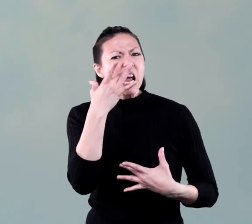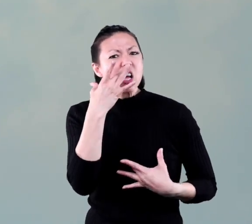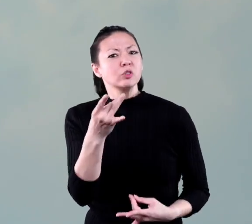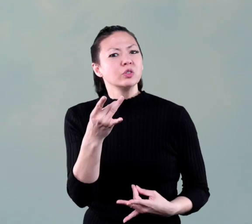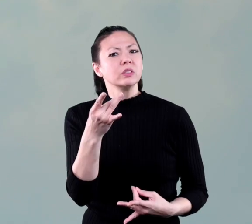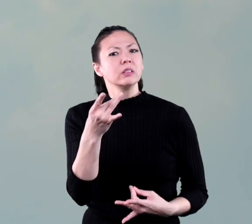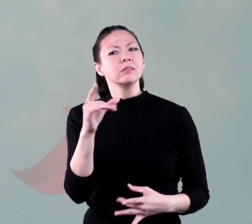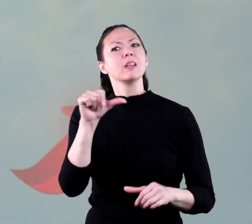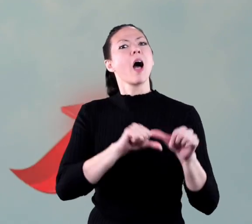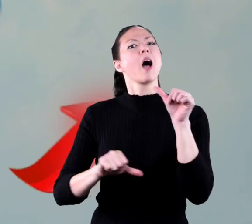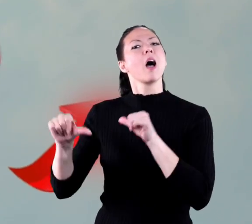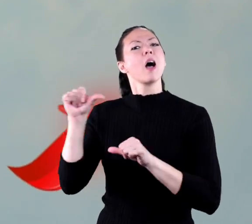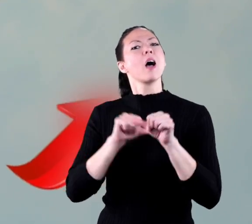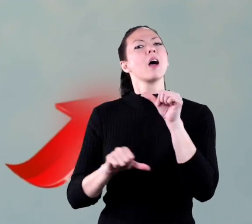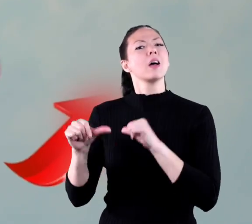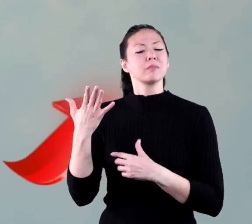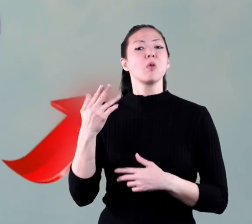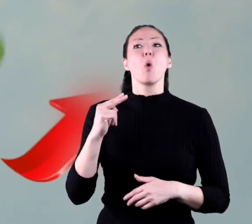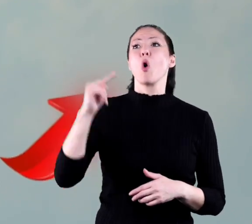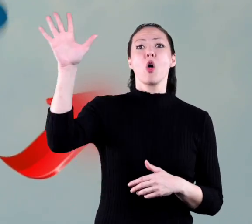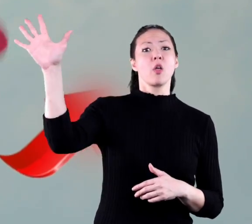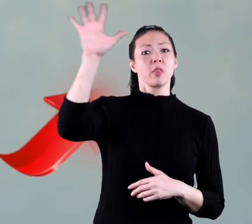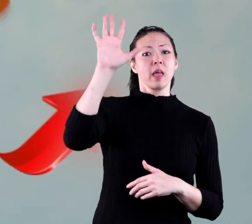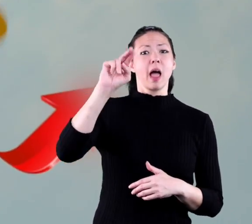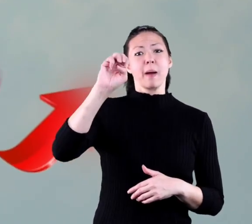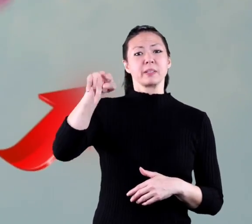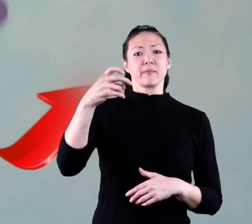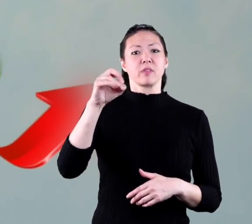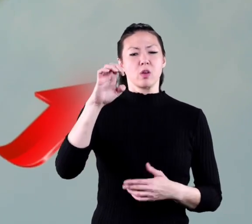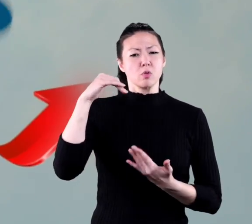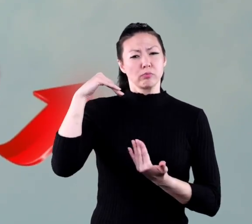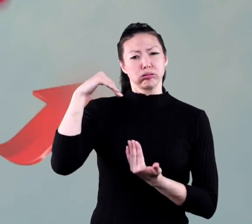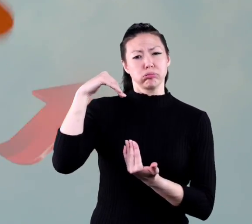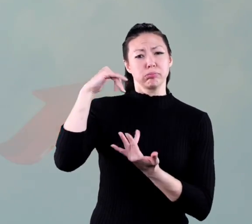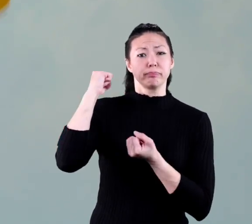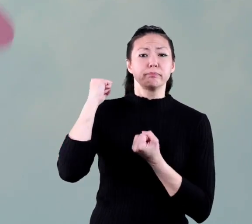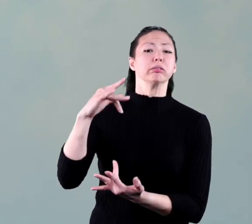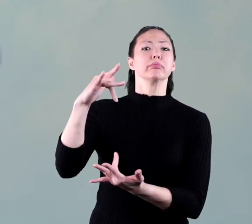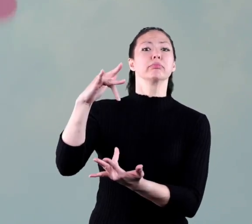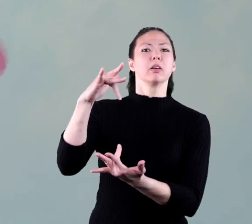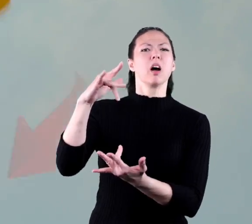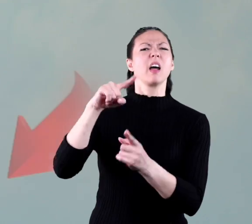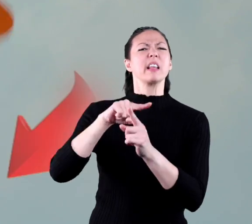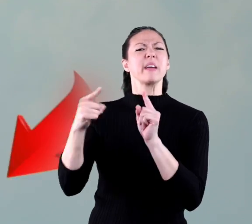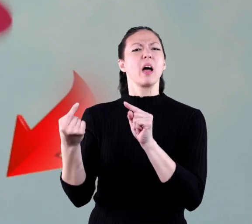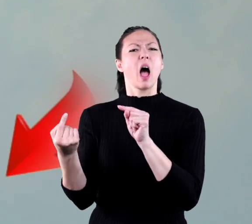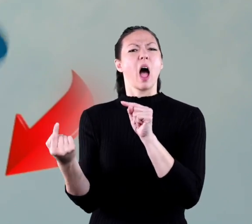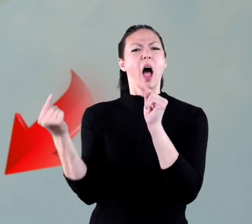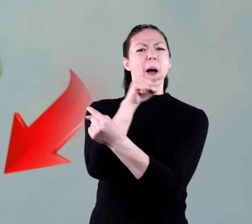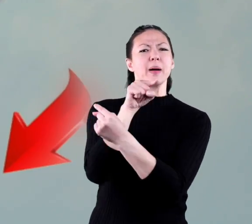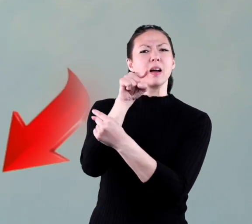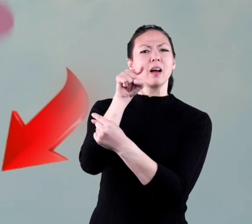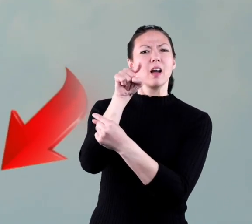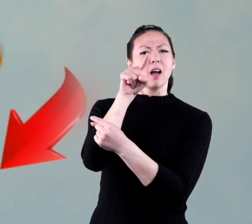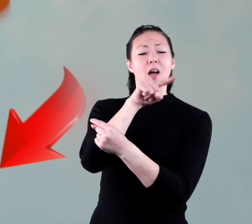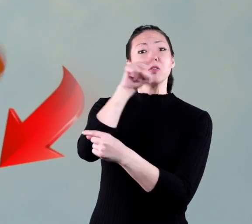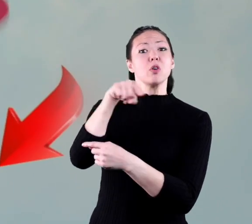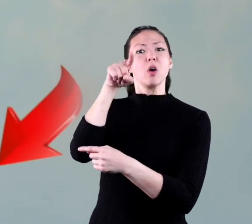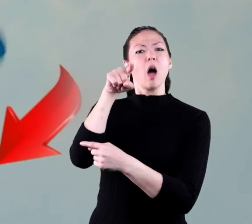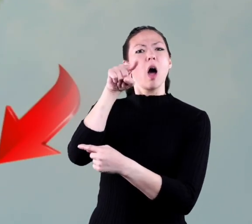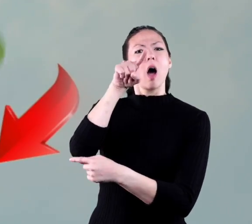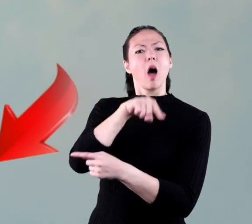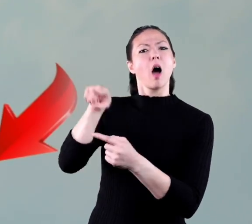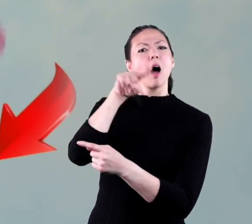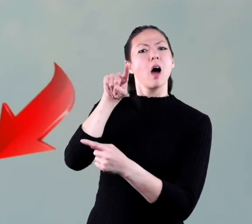interesting piece of science. In the Northern Hemisphere, a tornado spins counter-clockwise. In the Southern Hemisphere, tornadoes spin